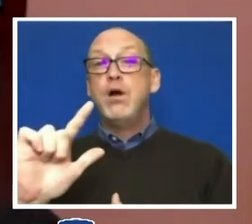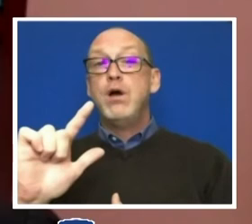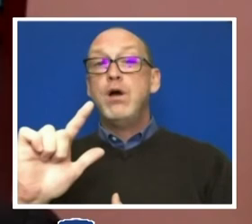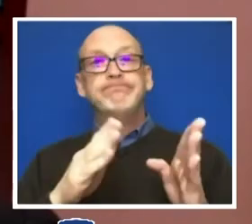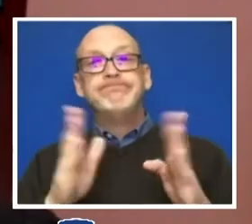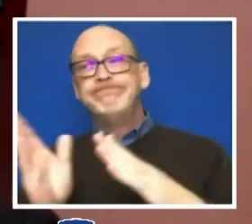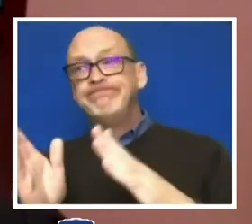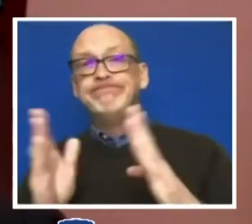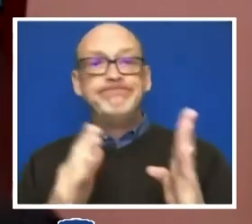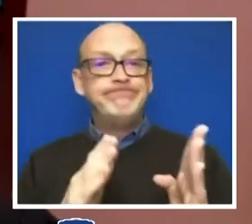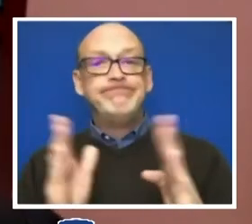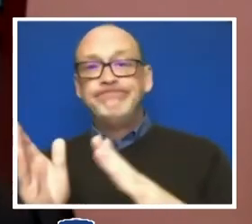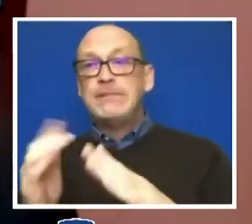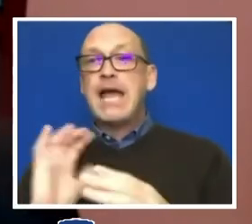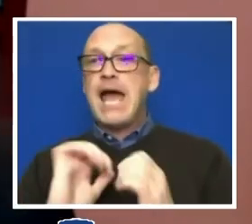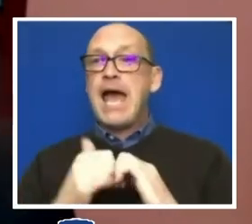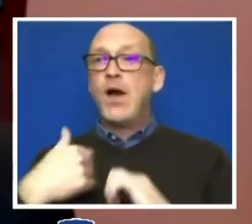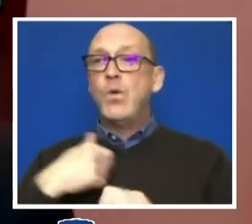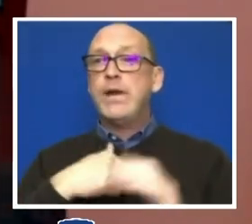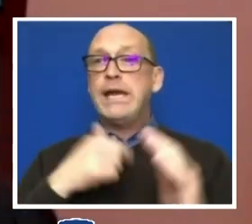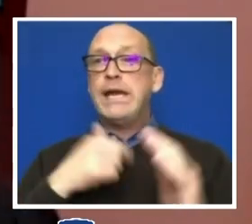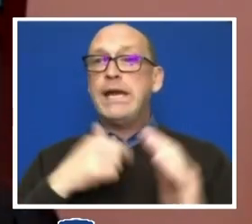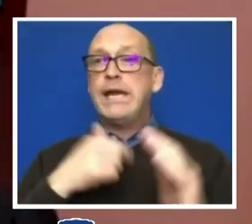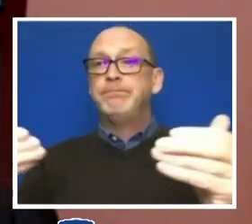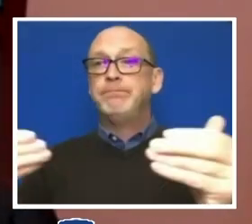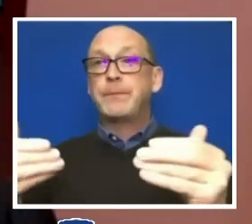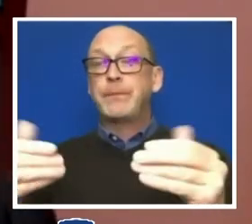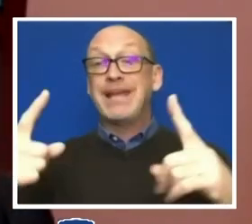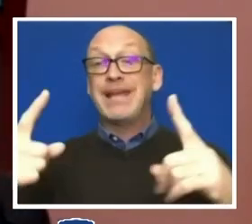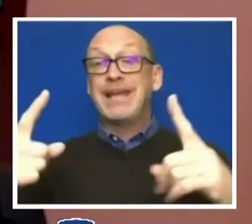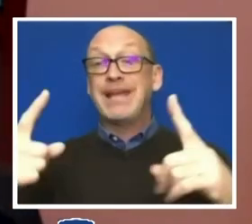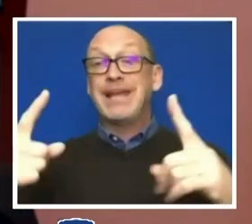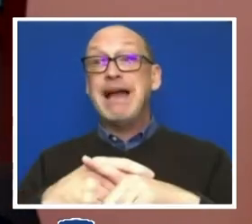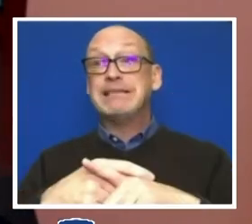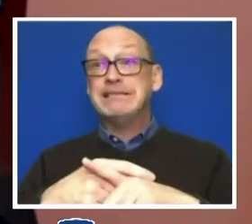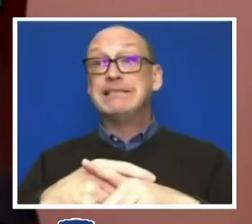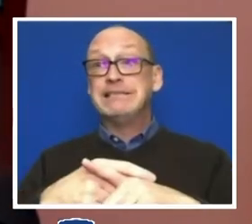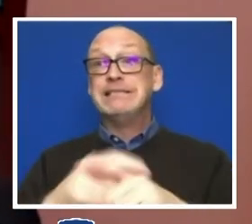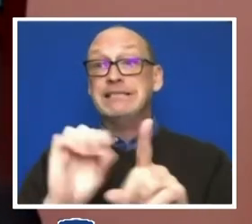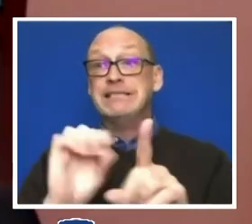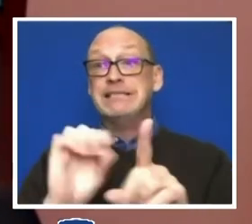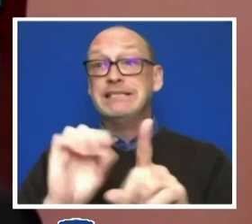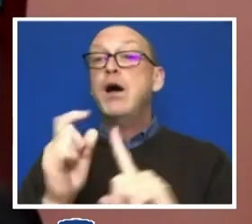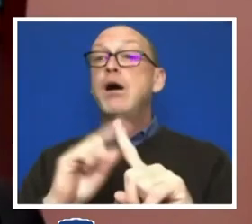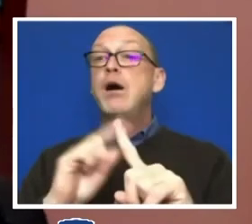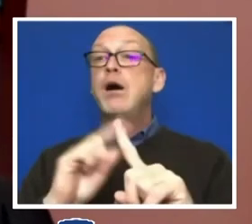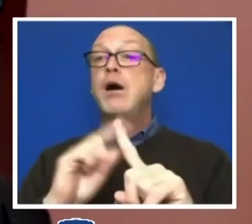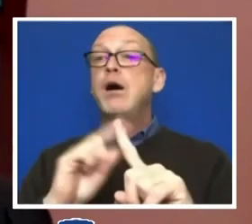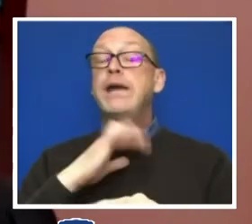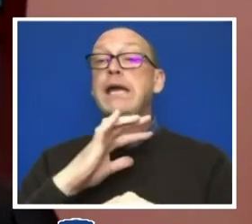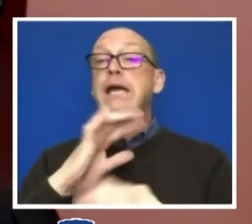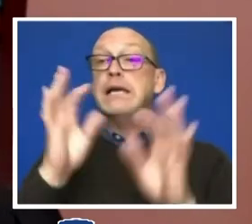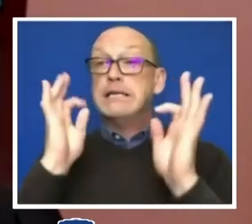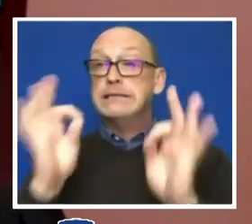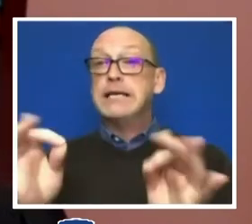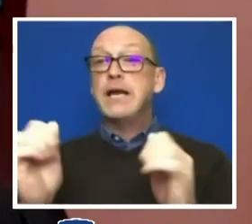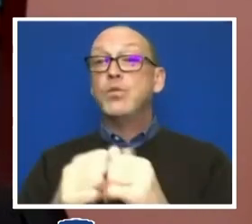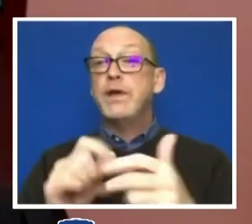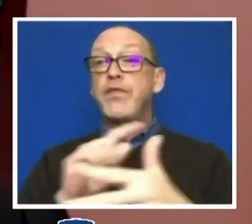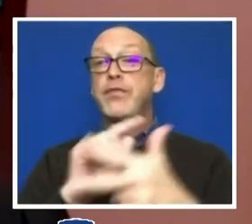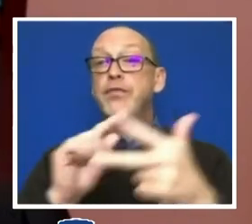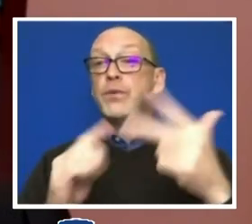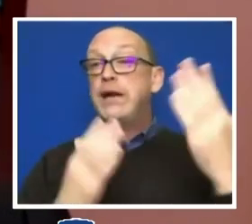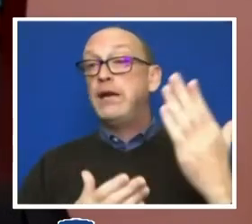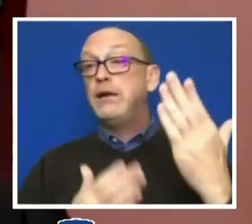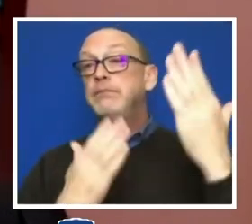we moved forward. It was a complex navigation, but we did land with at least three recommendations